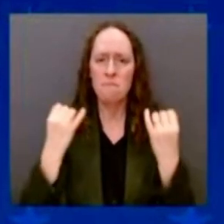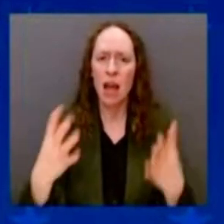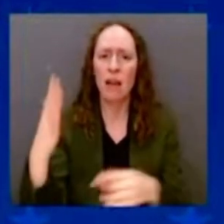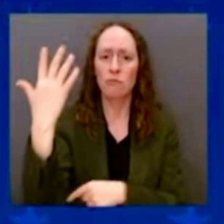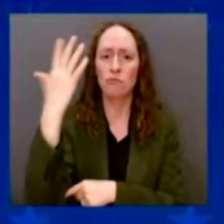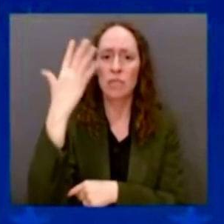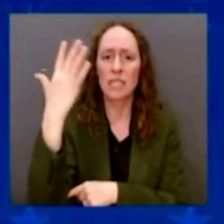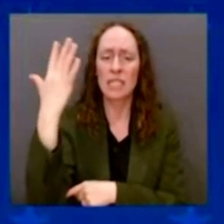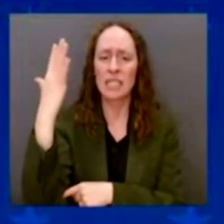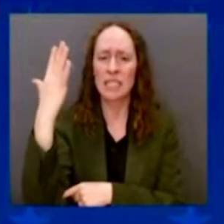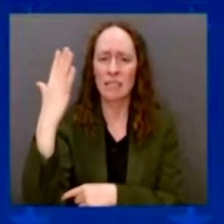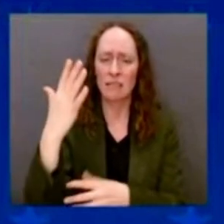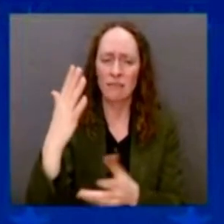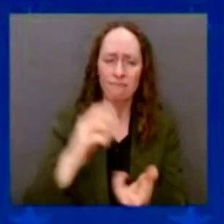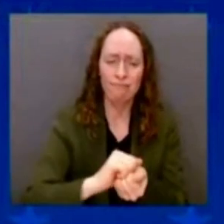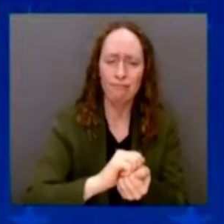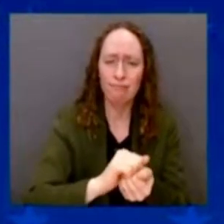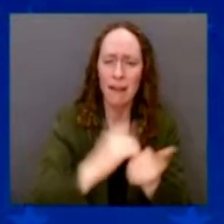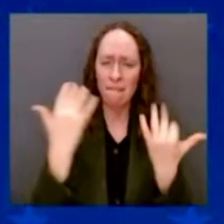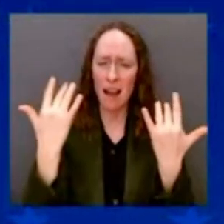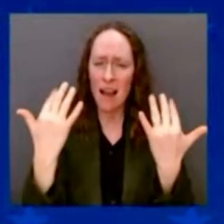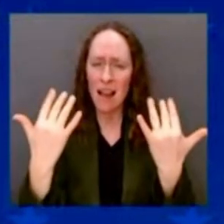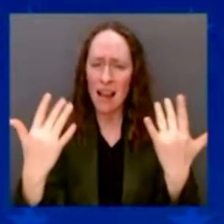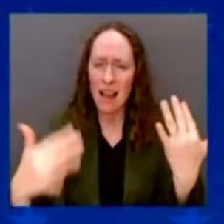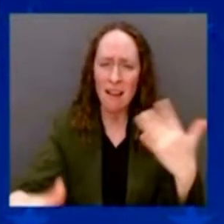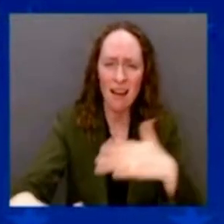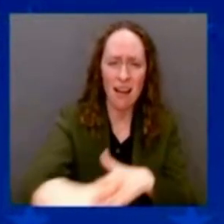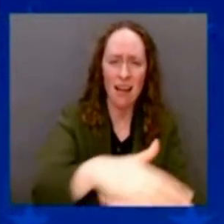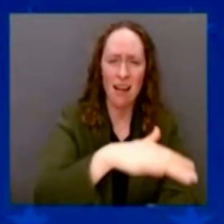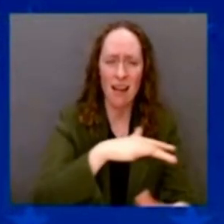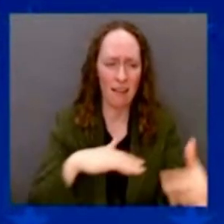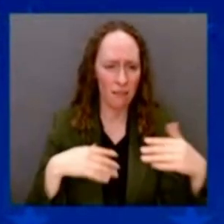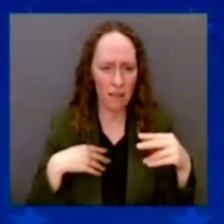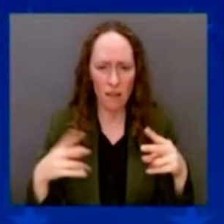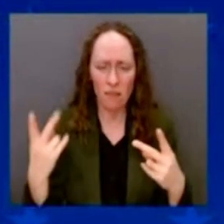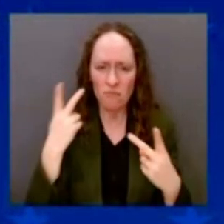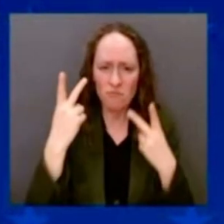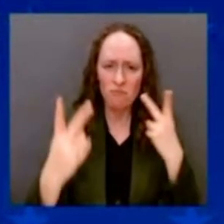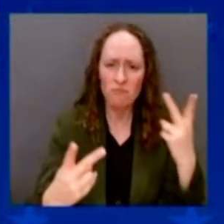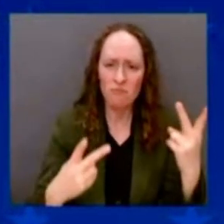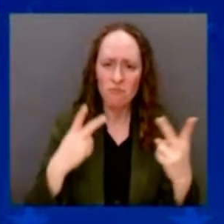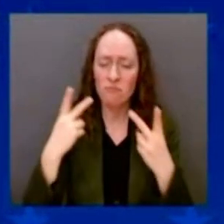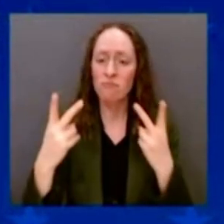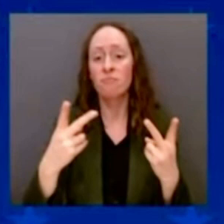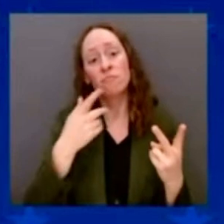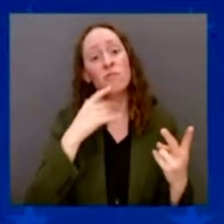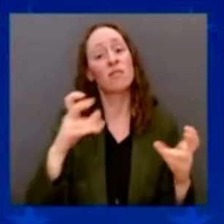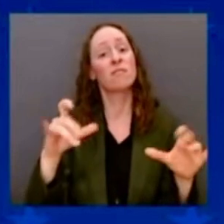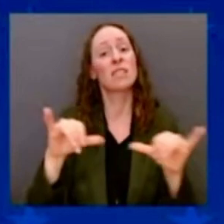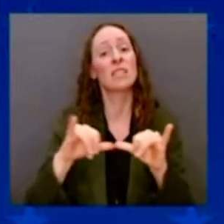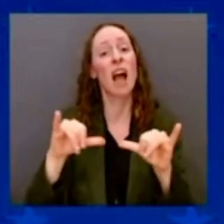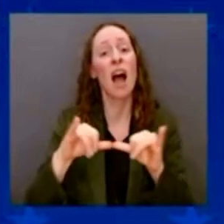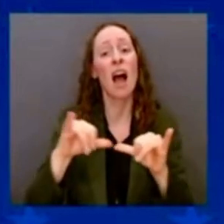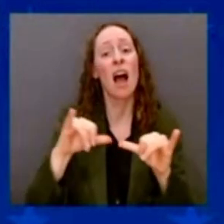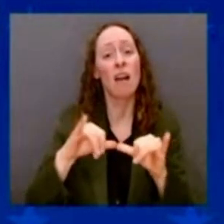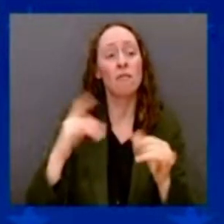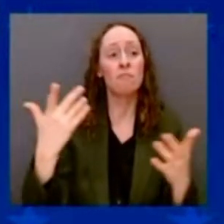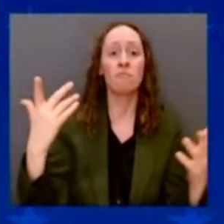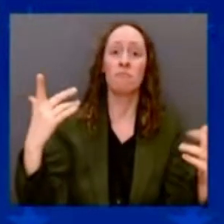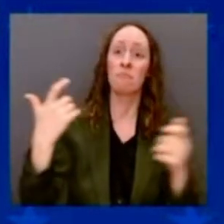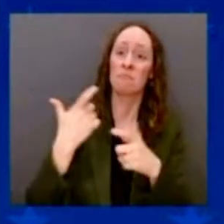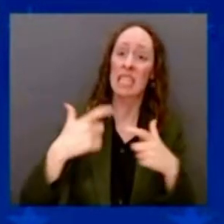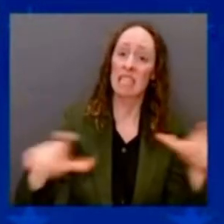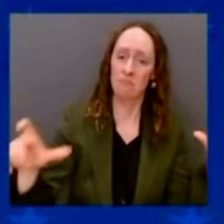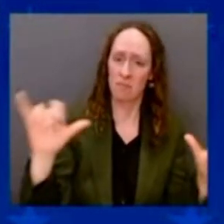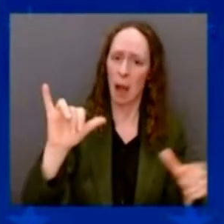of Maryland, the entire size of the state of Maryland. Look what's happening. The Colorado River